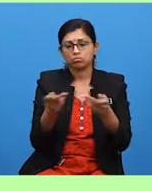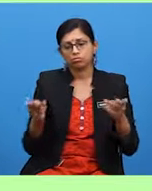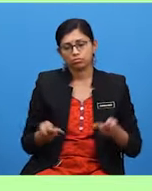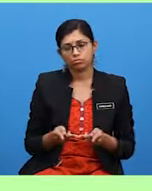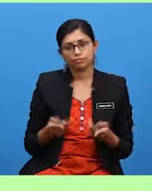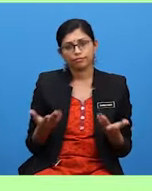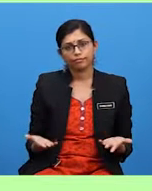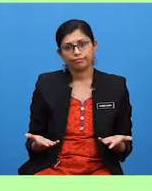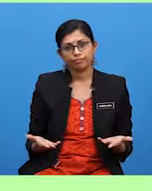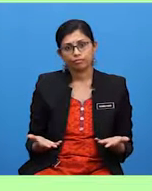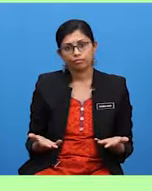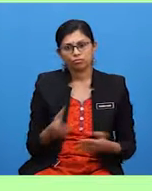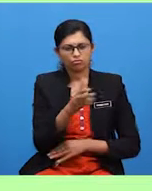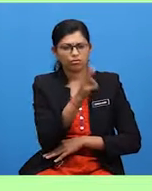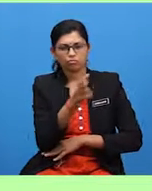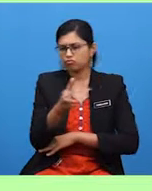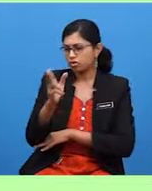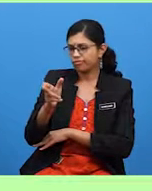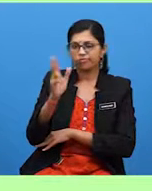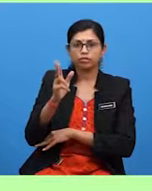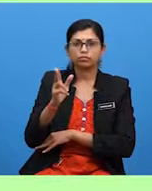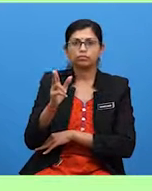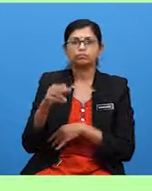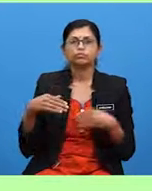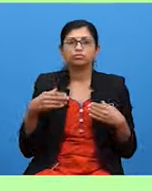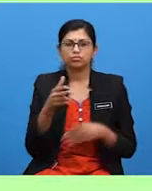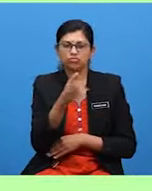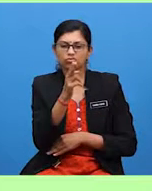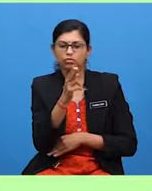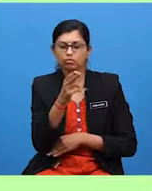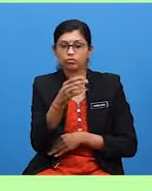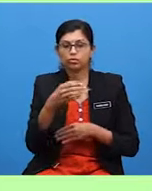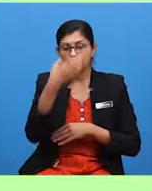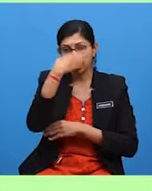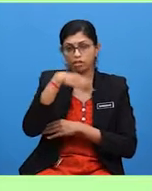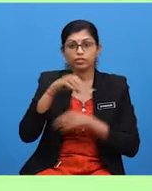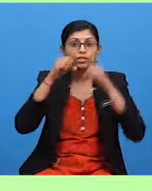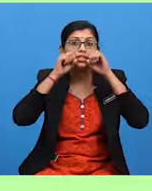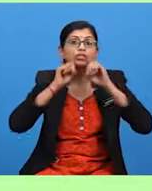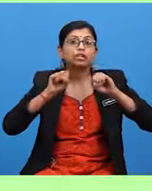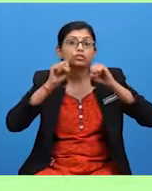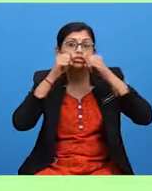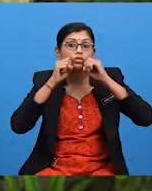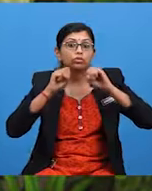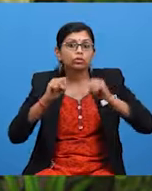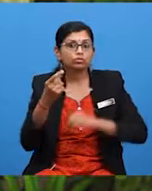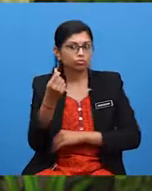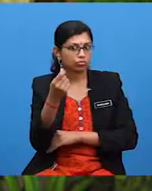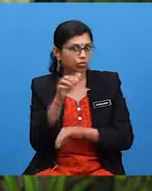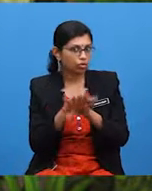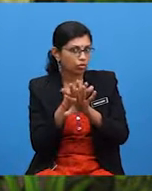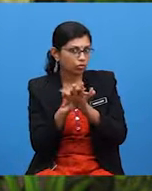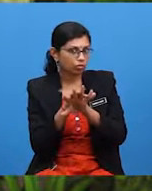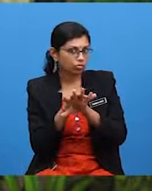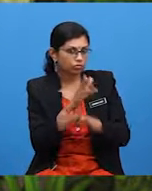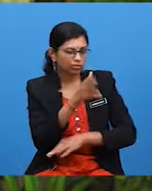Hunters. Hunters kill this animal because elephant tasks are worth a lot of money. So,